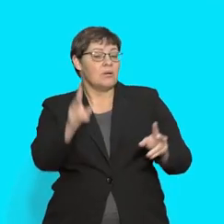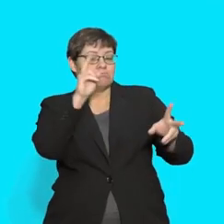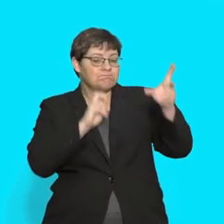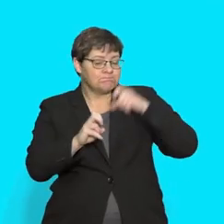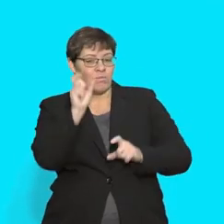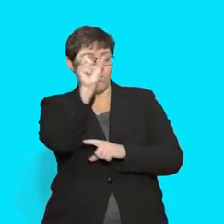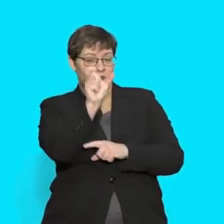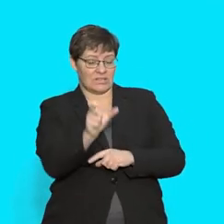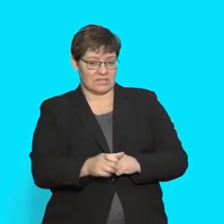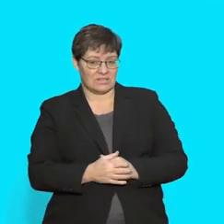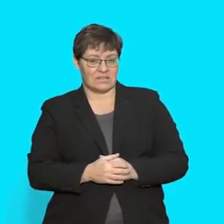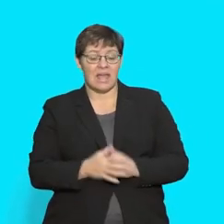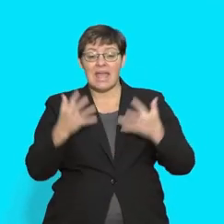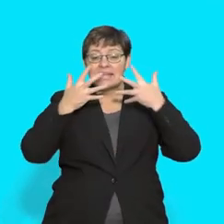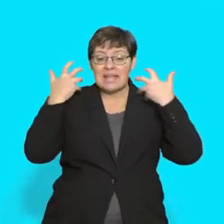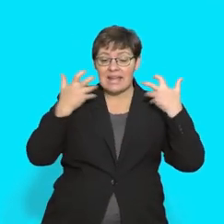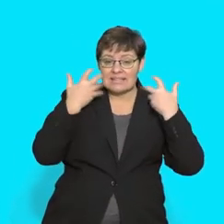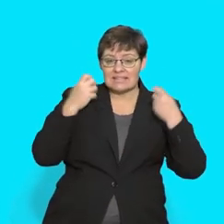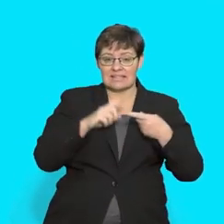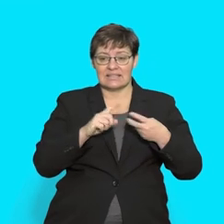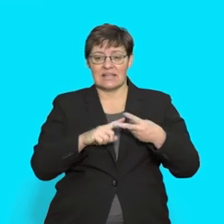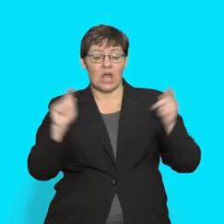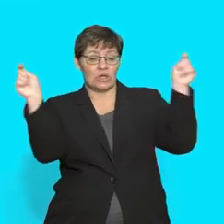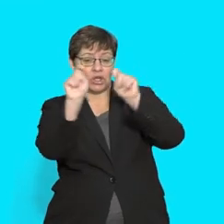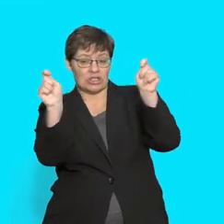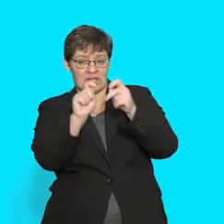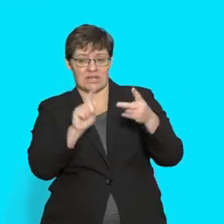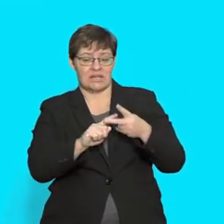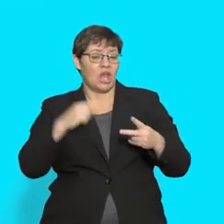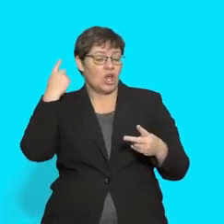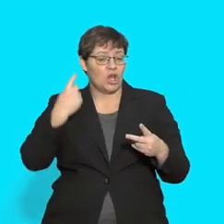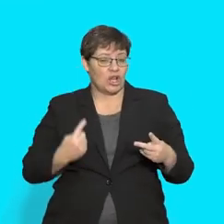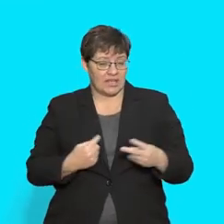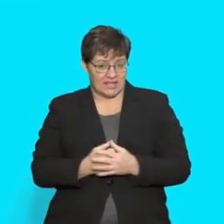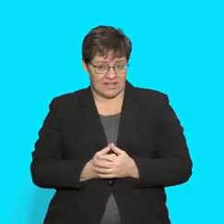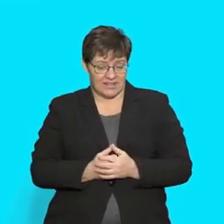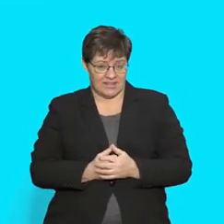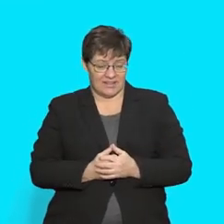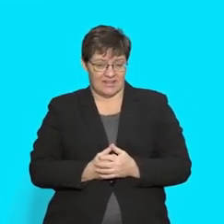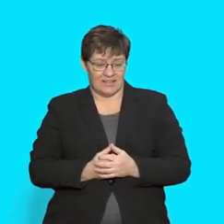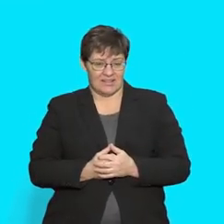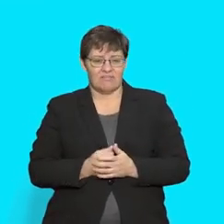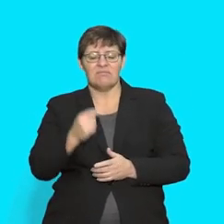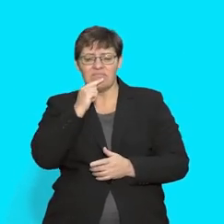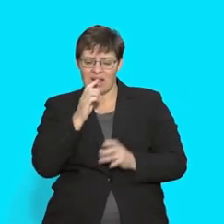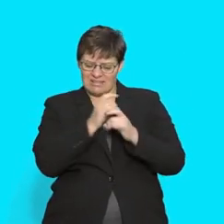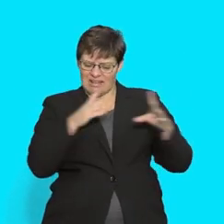Cat Curtain Curly Can you hear the sound at the beginning? Let me say